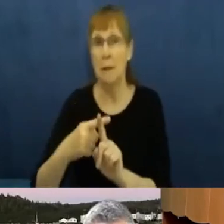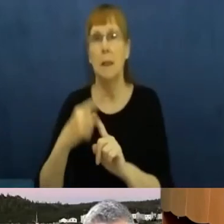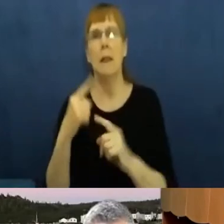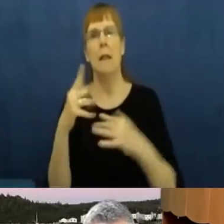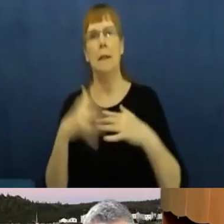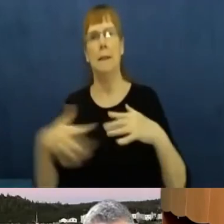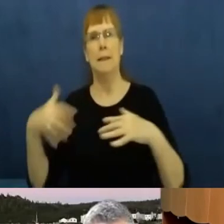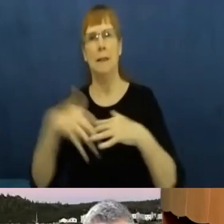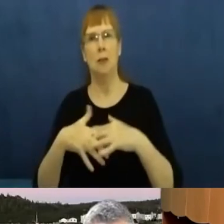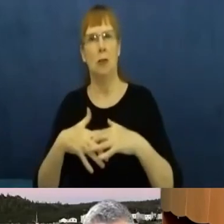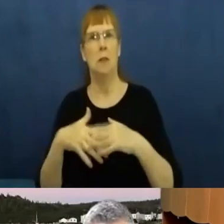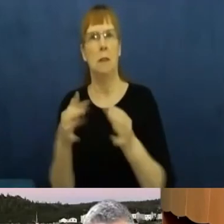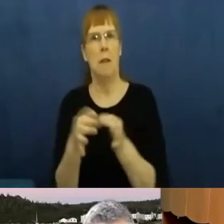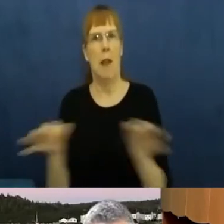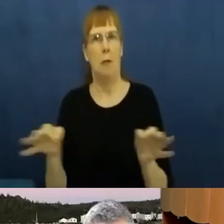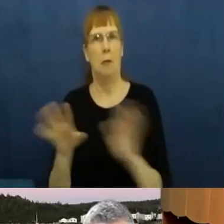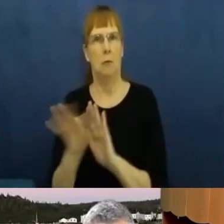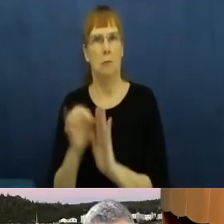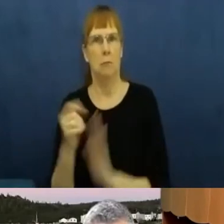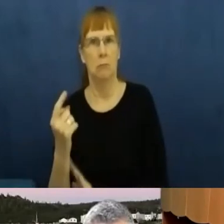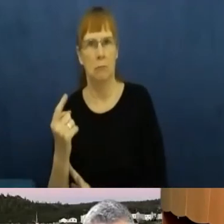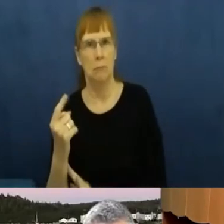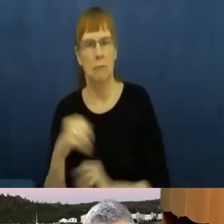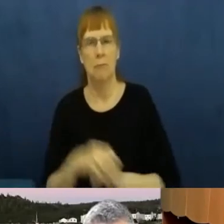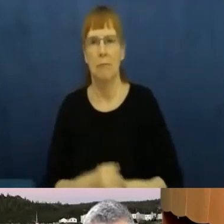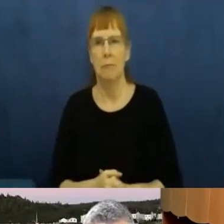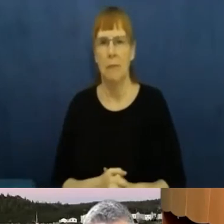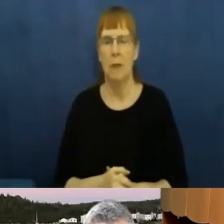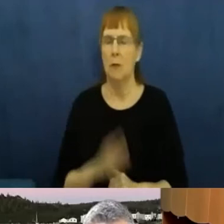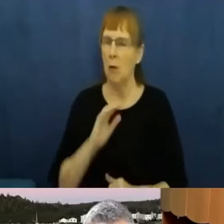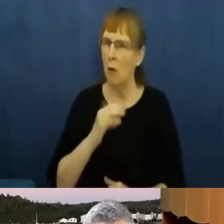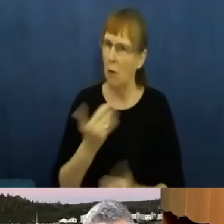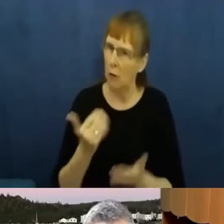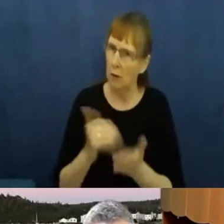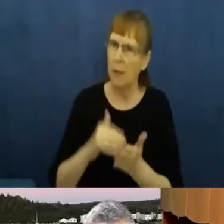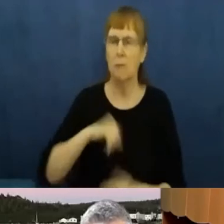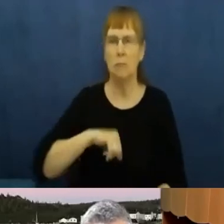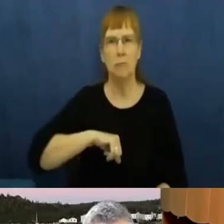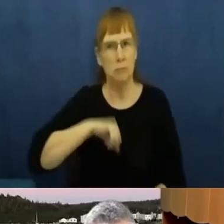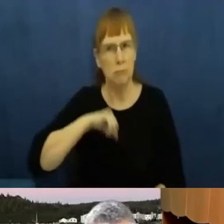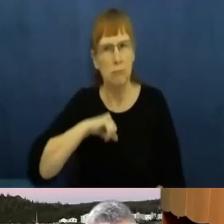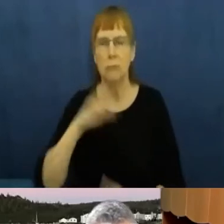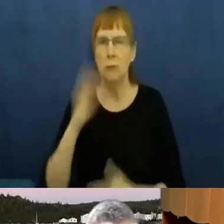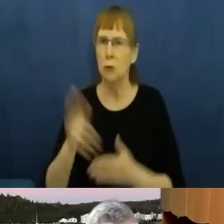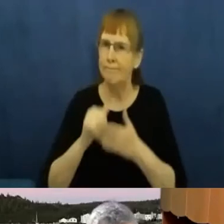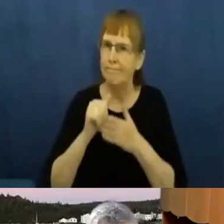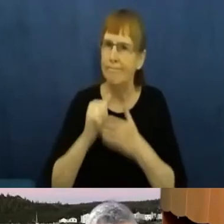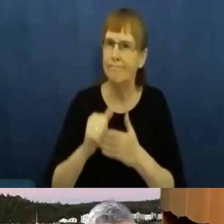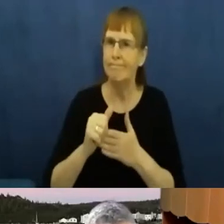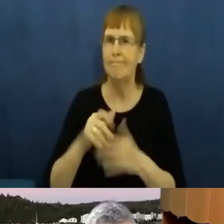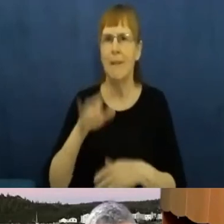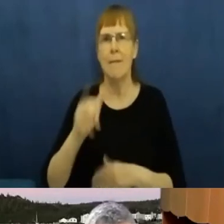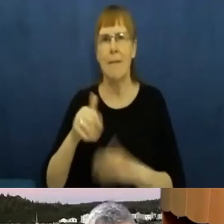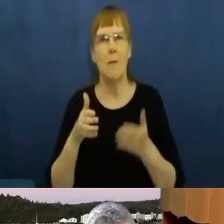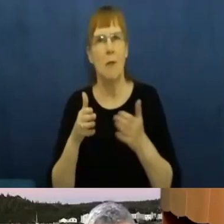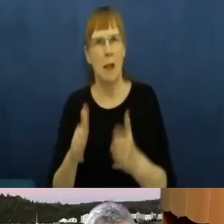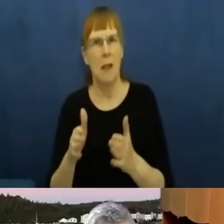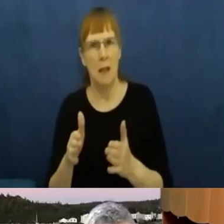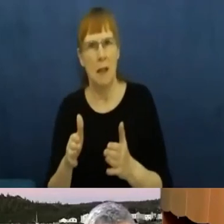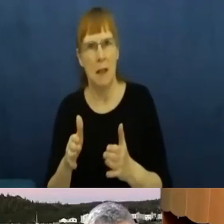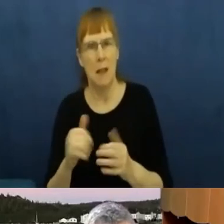again, we are very proud to innovate in this field and to respond to the calls for reconciliation.